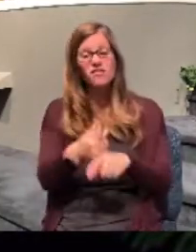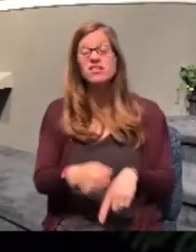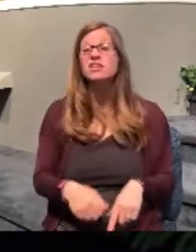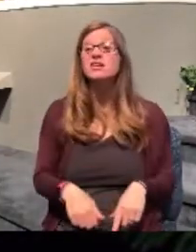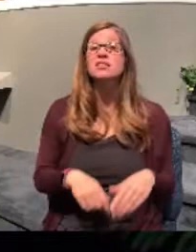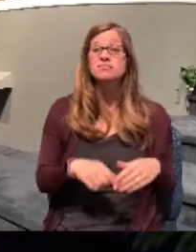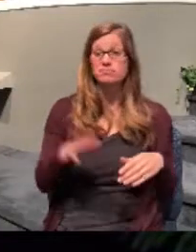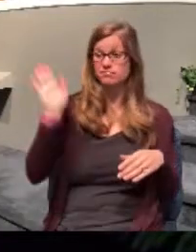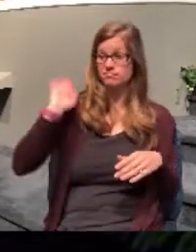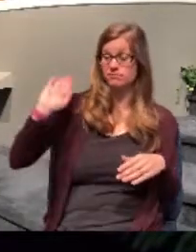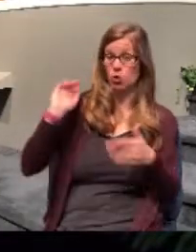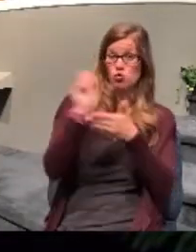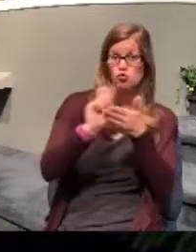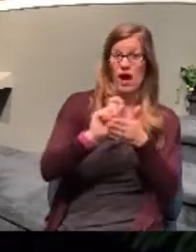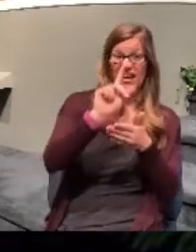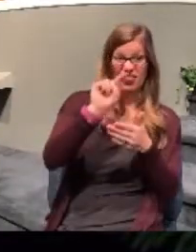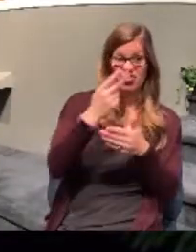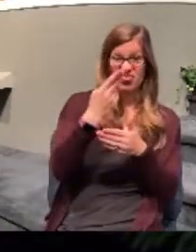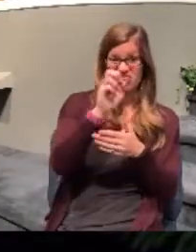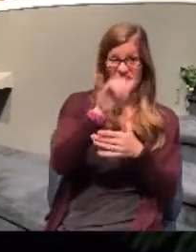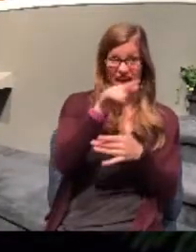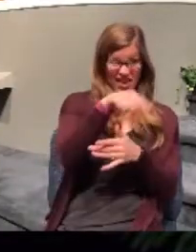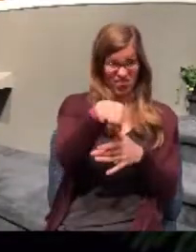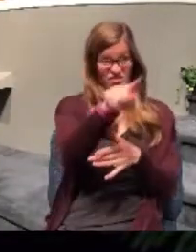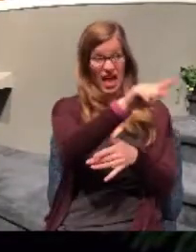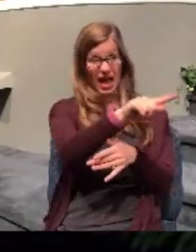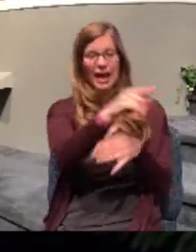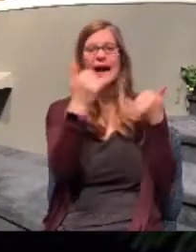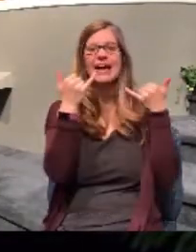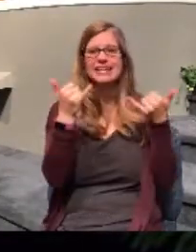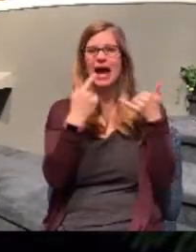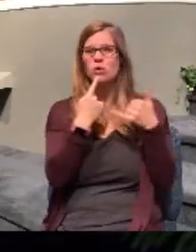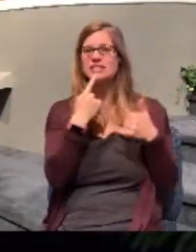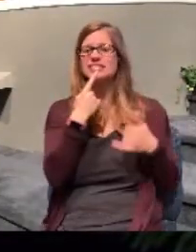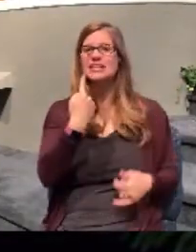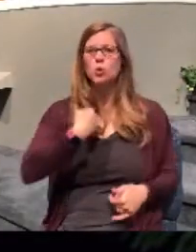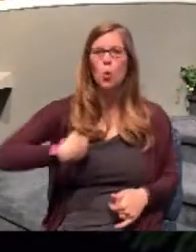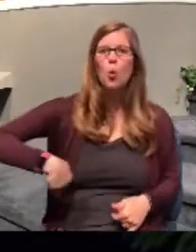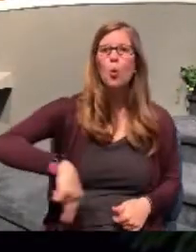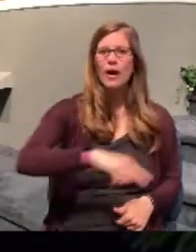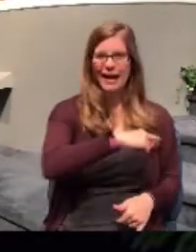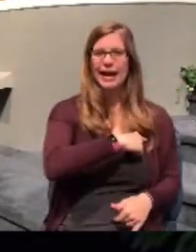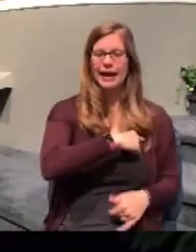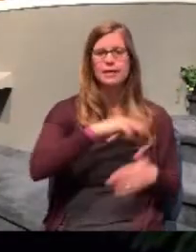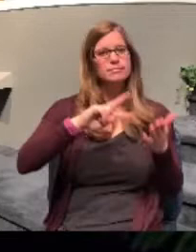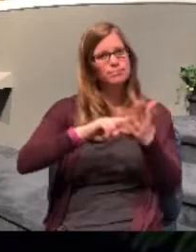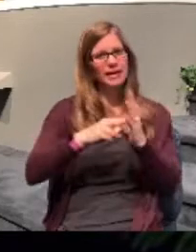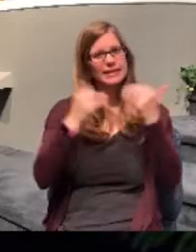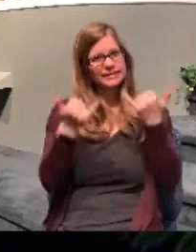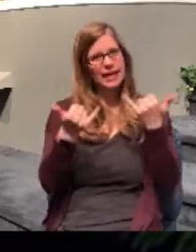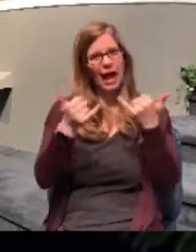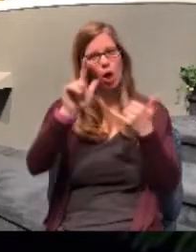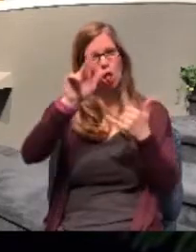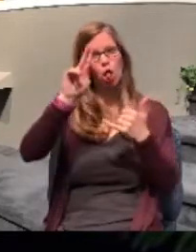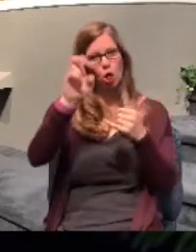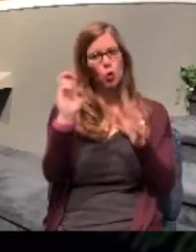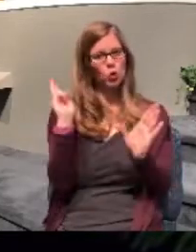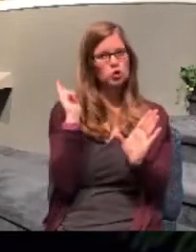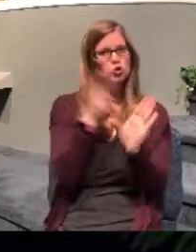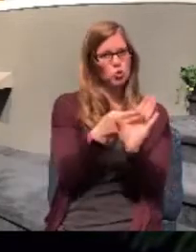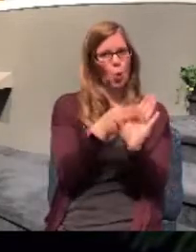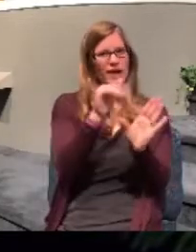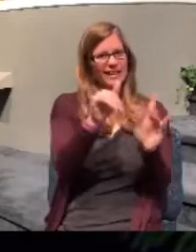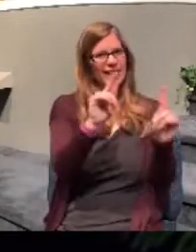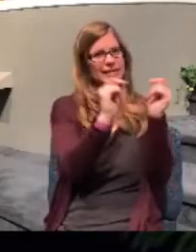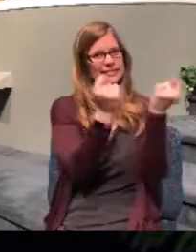Paul and Silas and Timothy traveling together, to suddenly he uses the word we. In other words, he joins